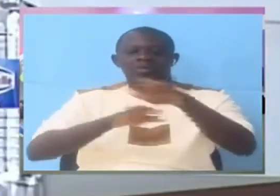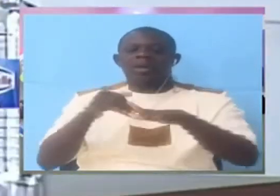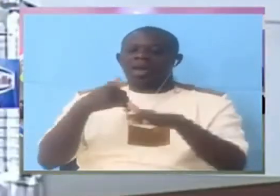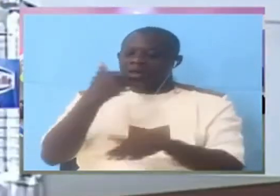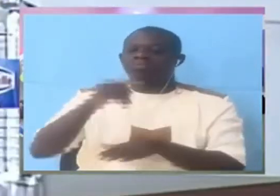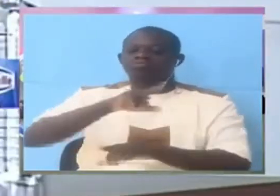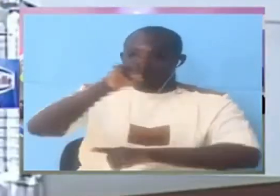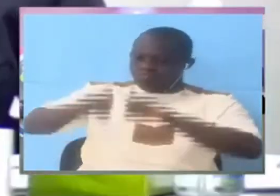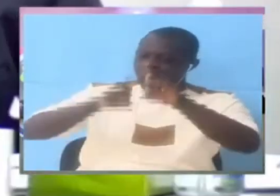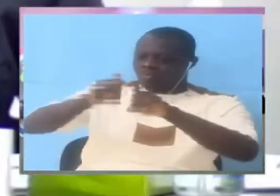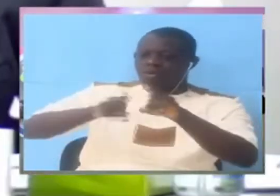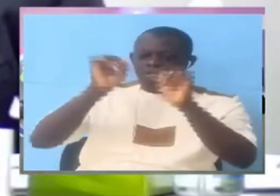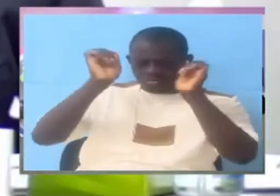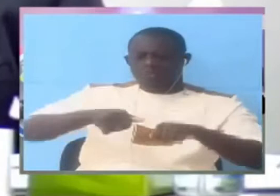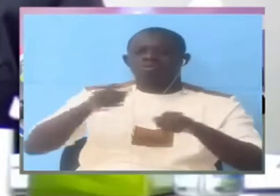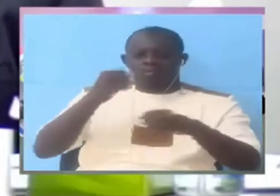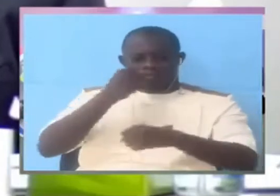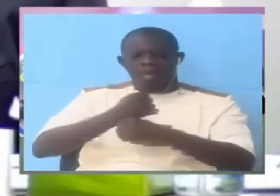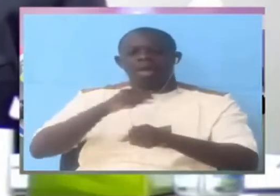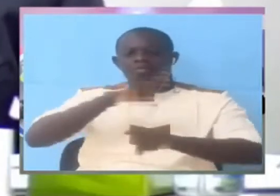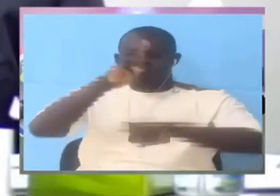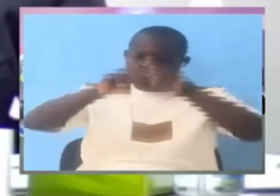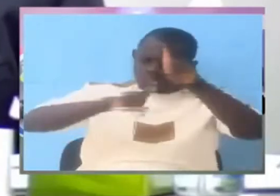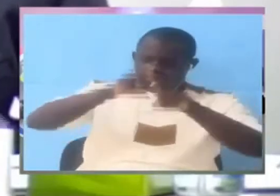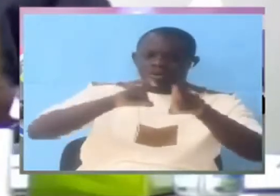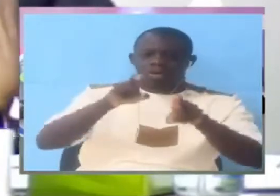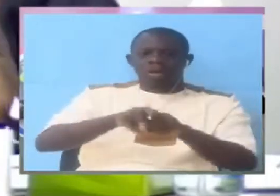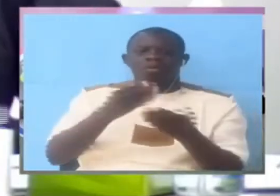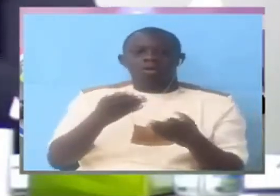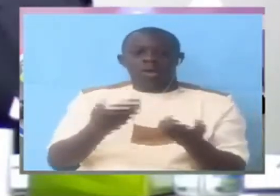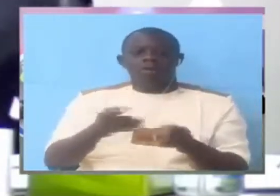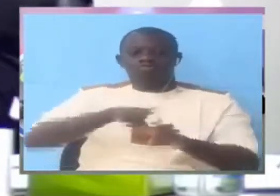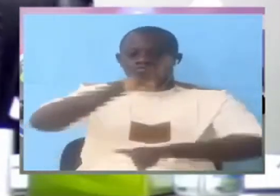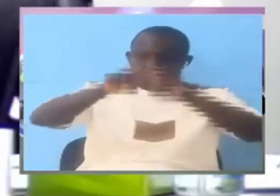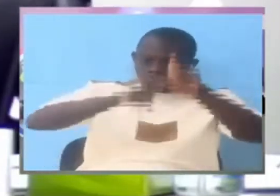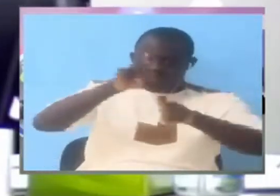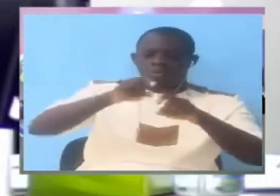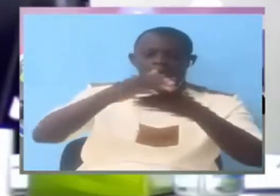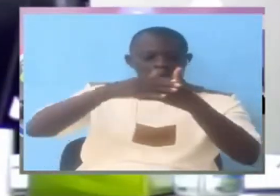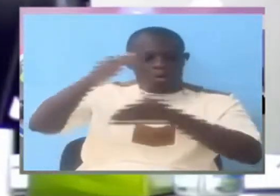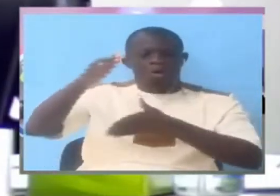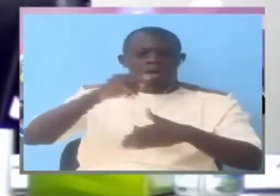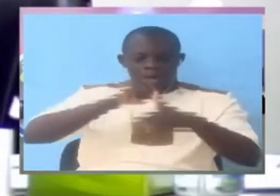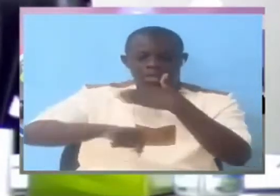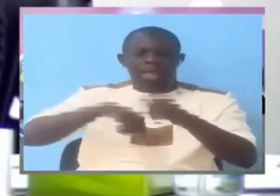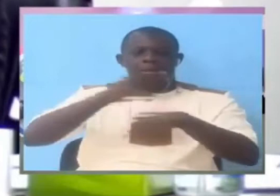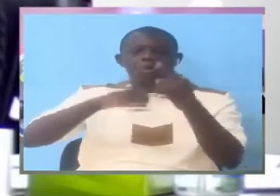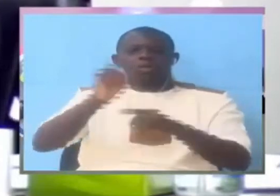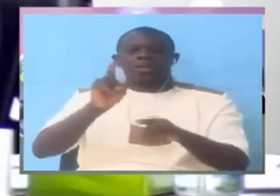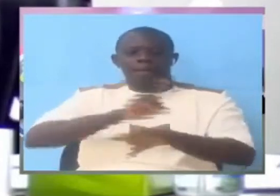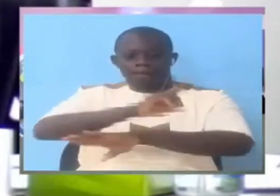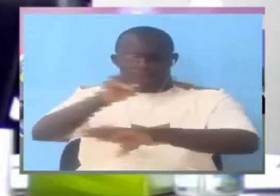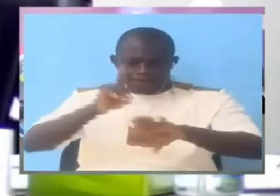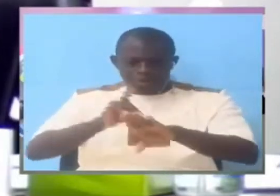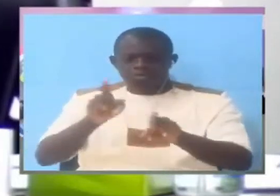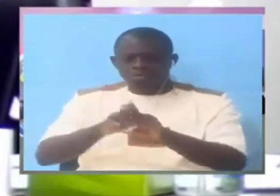can also amount to an interrogation but an interrogation is more typical in an environment where